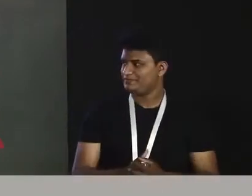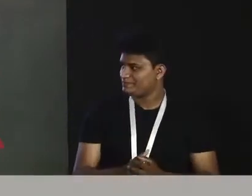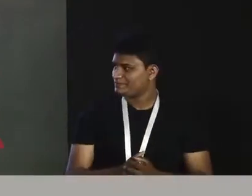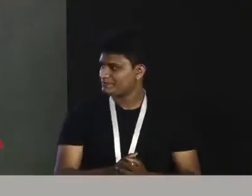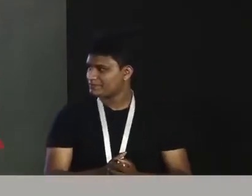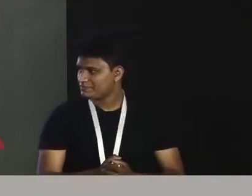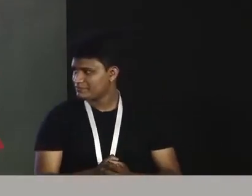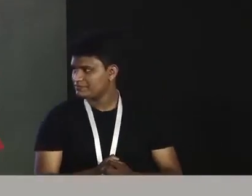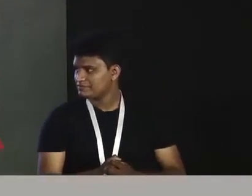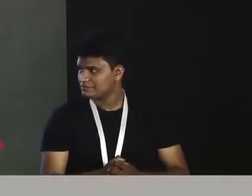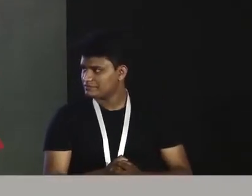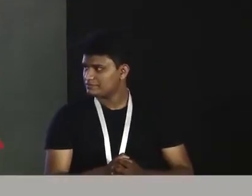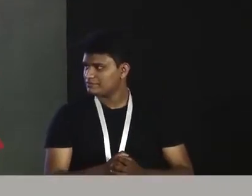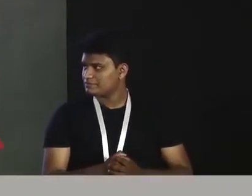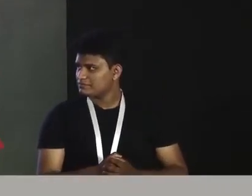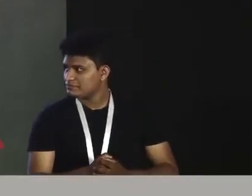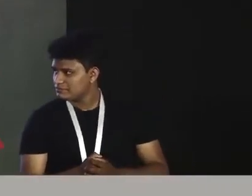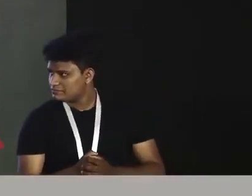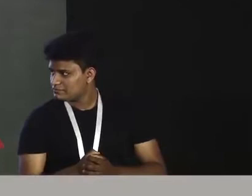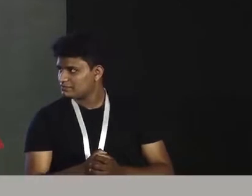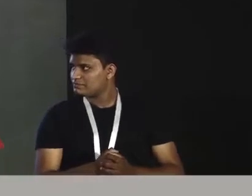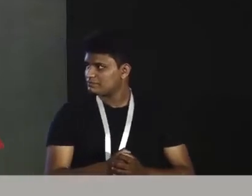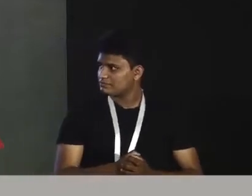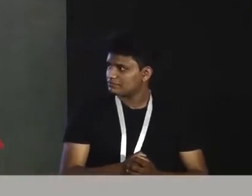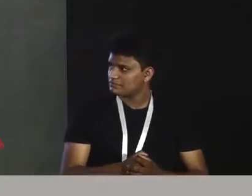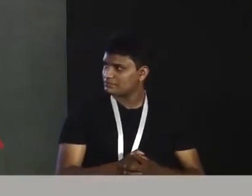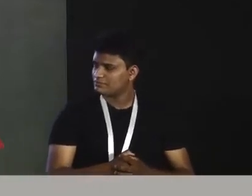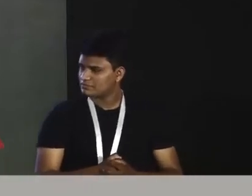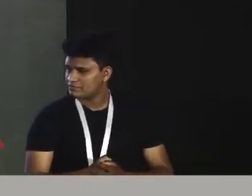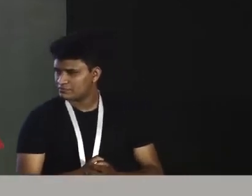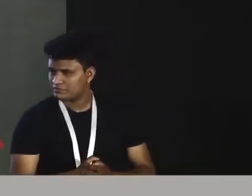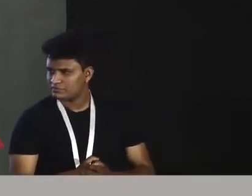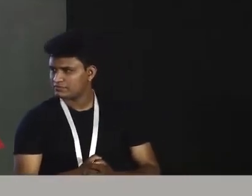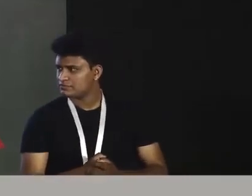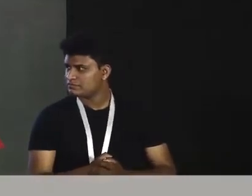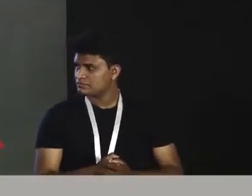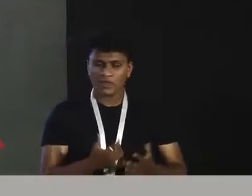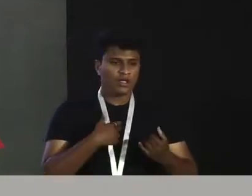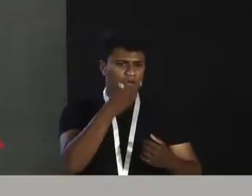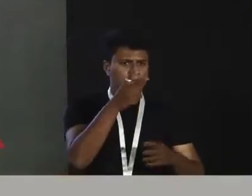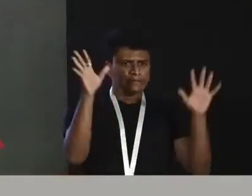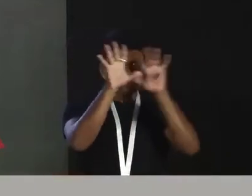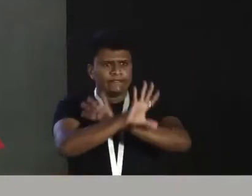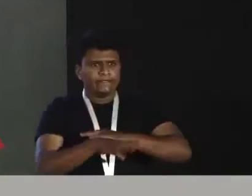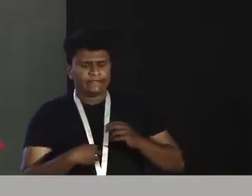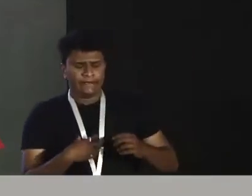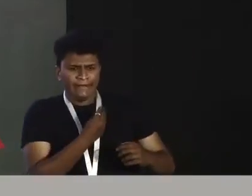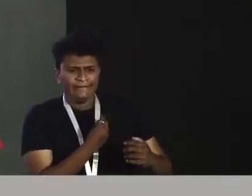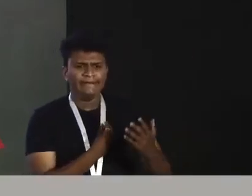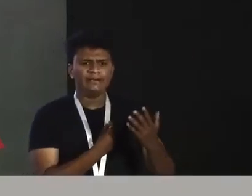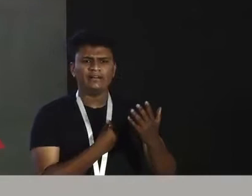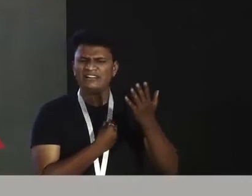Well, you know, noticing the sort of fear we had with the dark, why do I want to even bother with light?